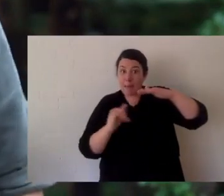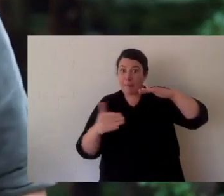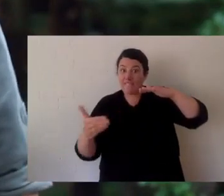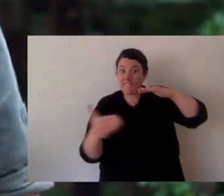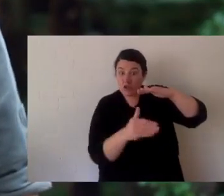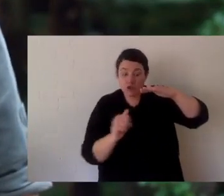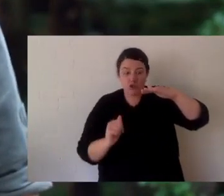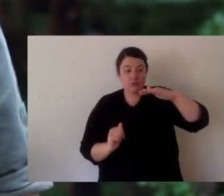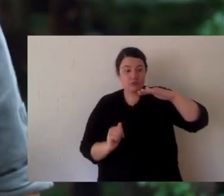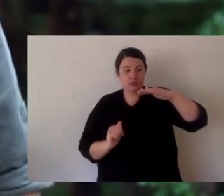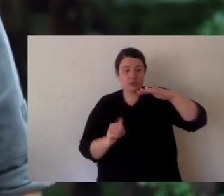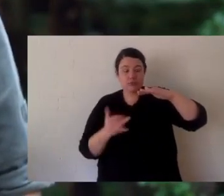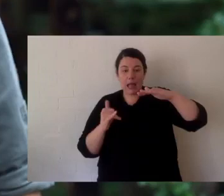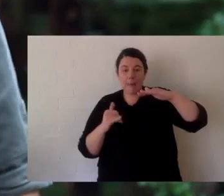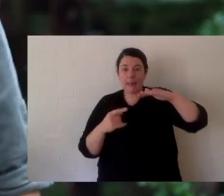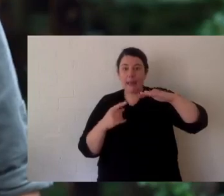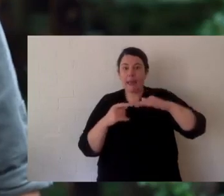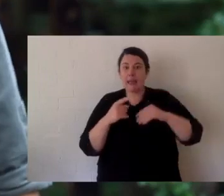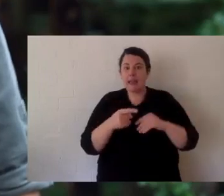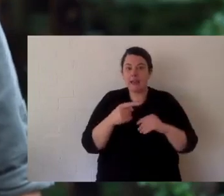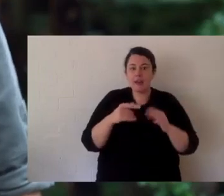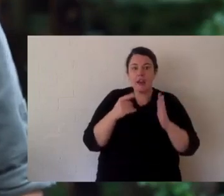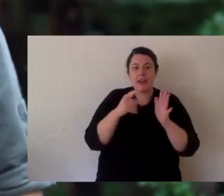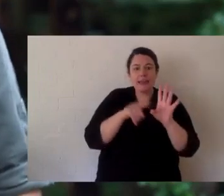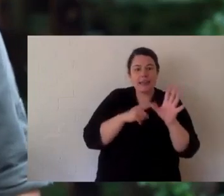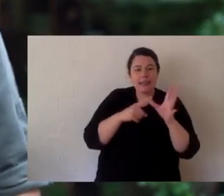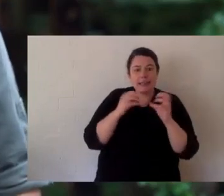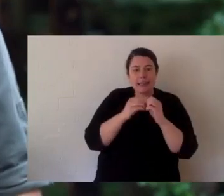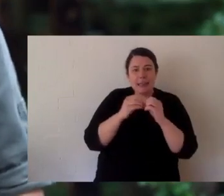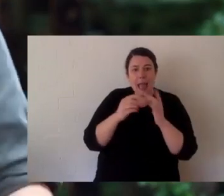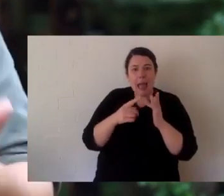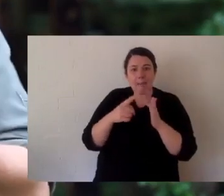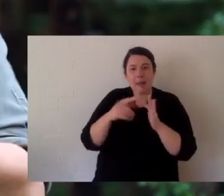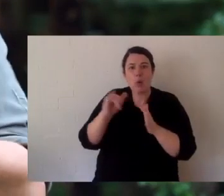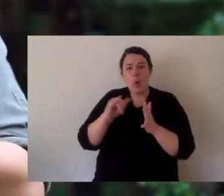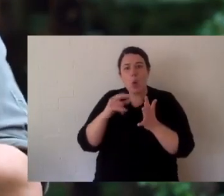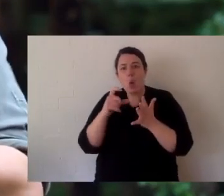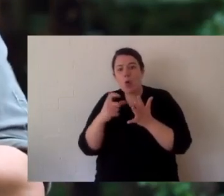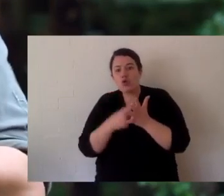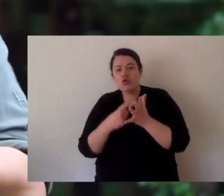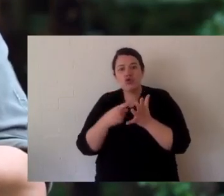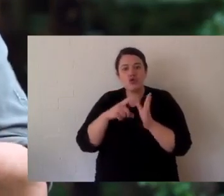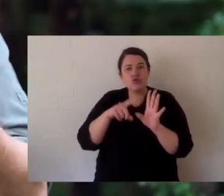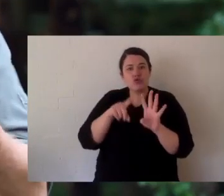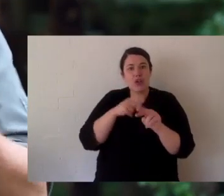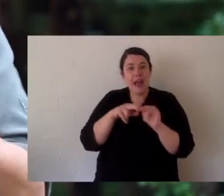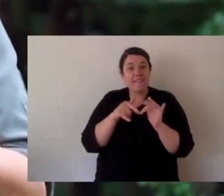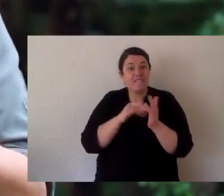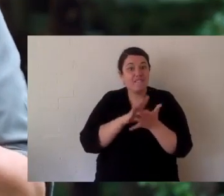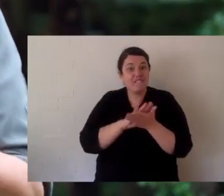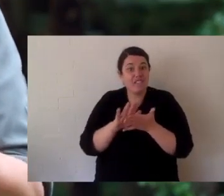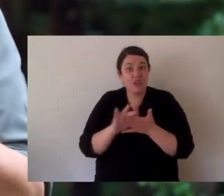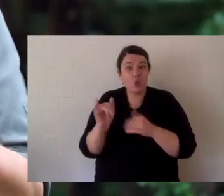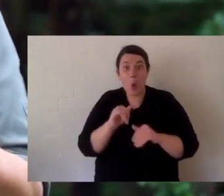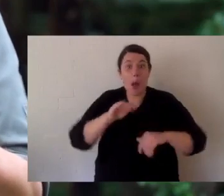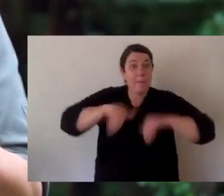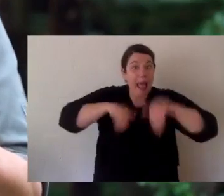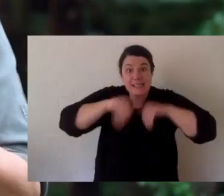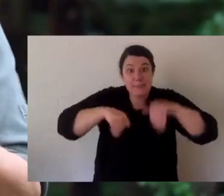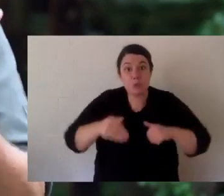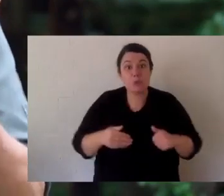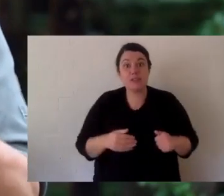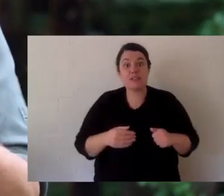turtle, but I want it underwater. And I want you to find out who else lives with it. Is there a species of fish? Is there a species of yabby or